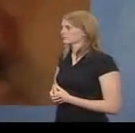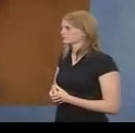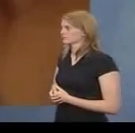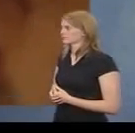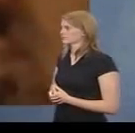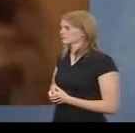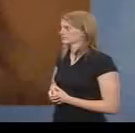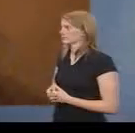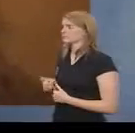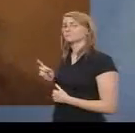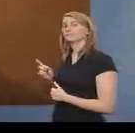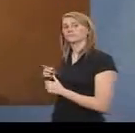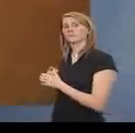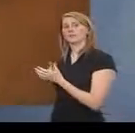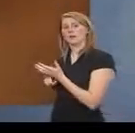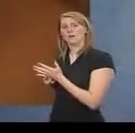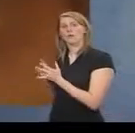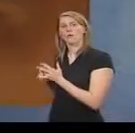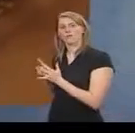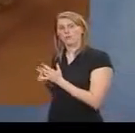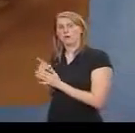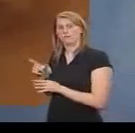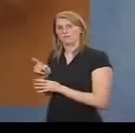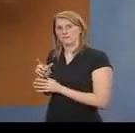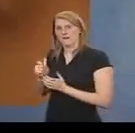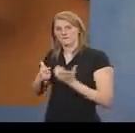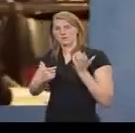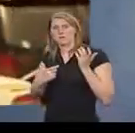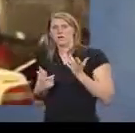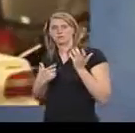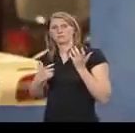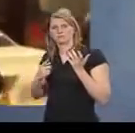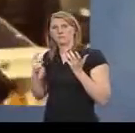al-Alawali was carrying a gun and four grenades.